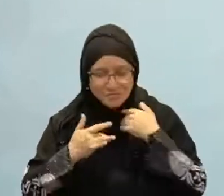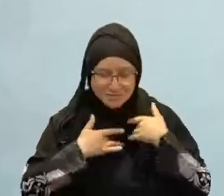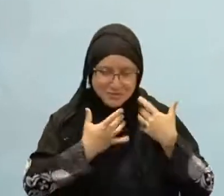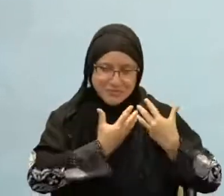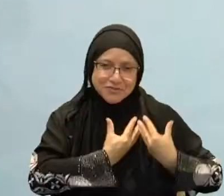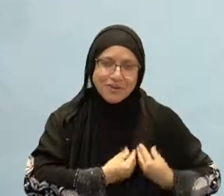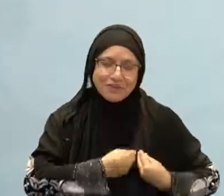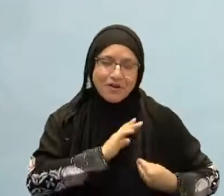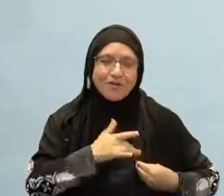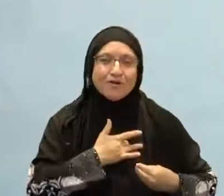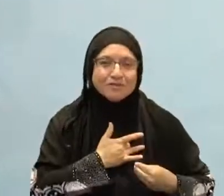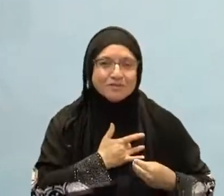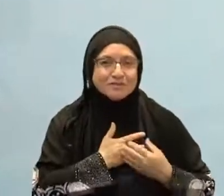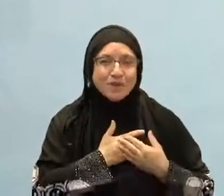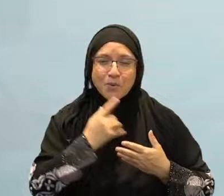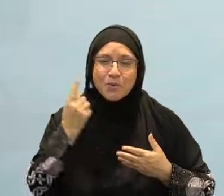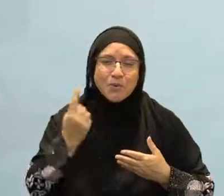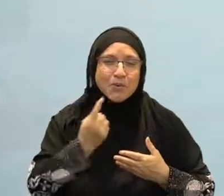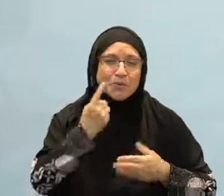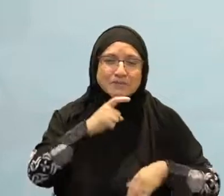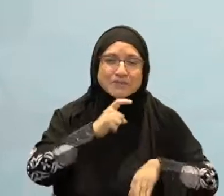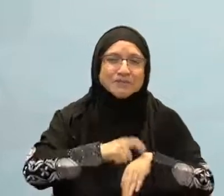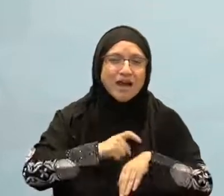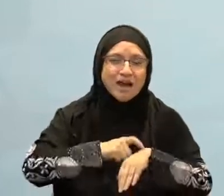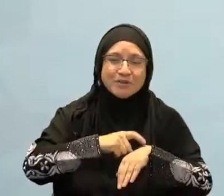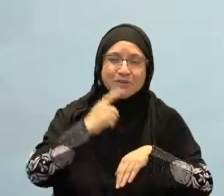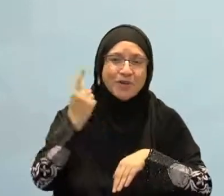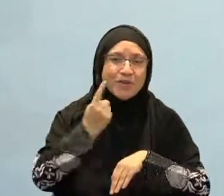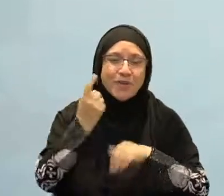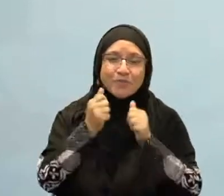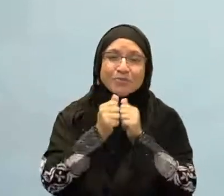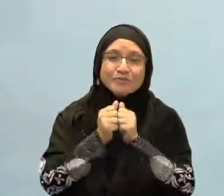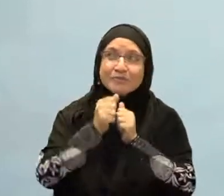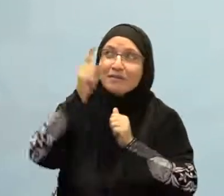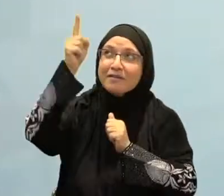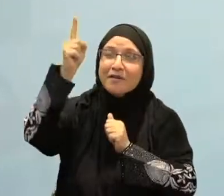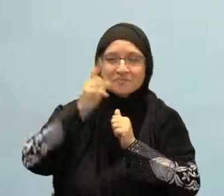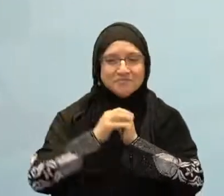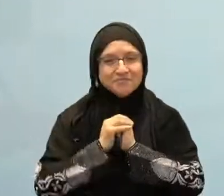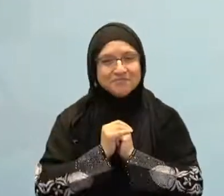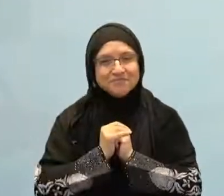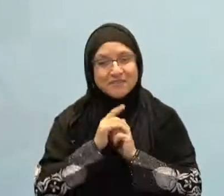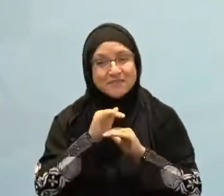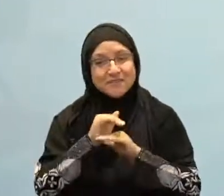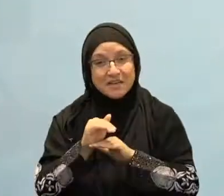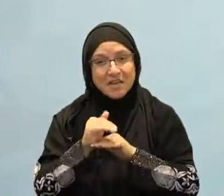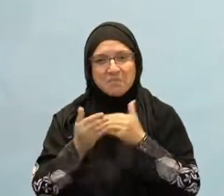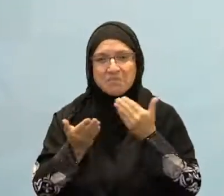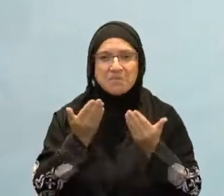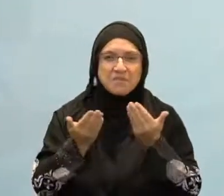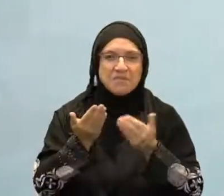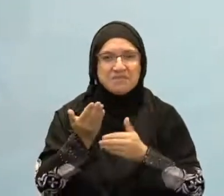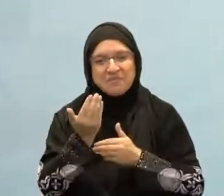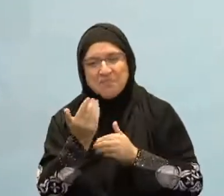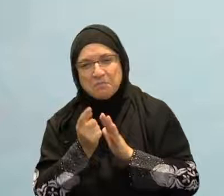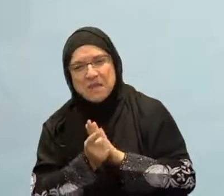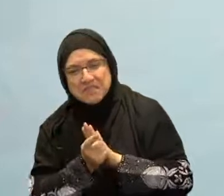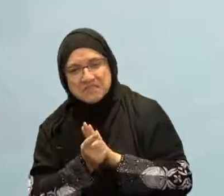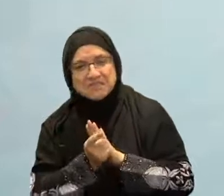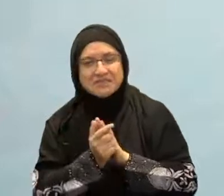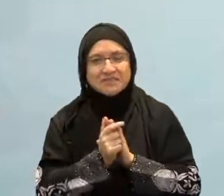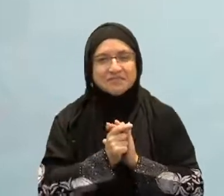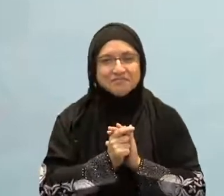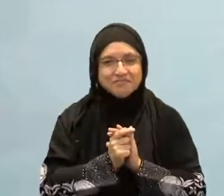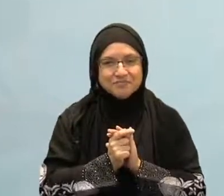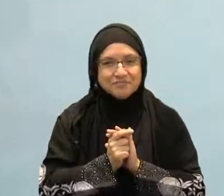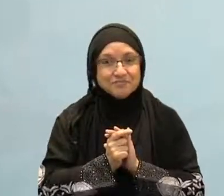15 minutes, 10 minutes, something small. And the greatest thing you can ask at that time is forgiveness. That's the greatest